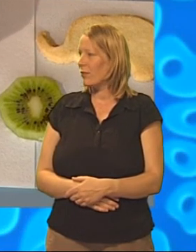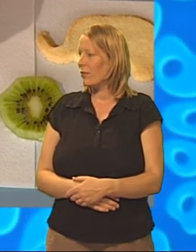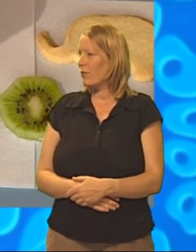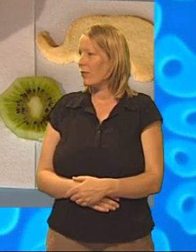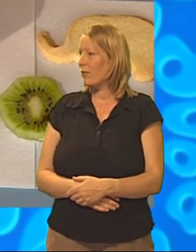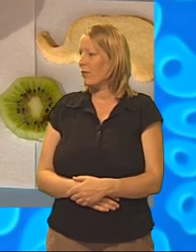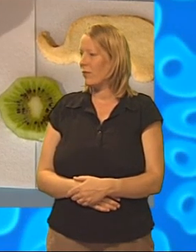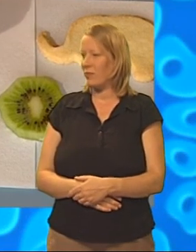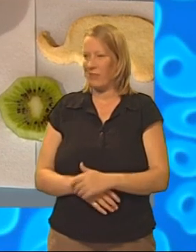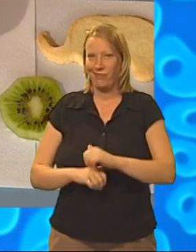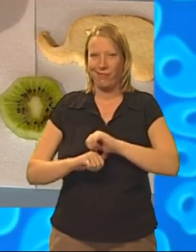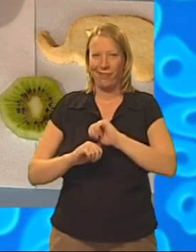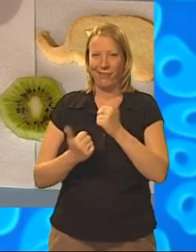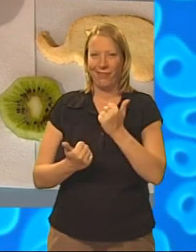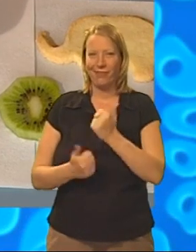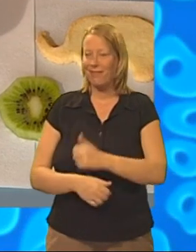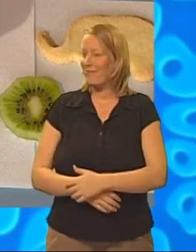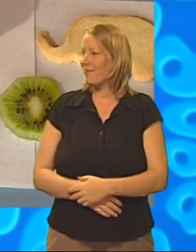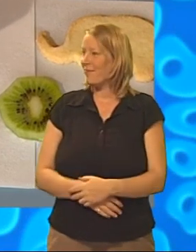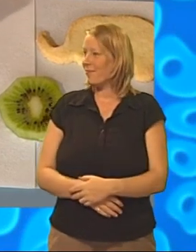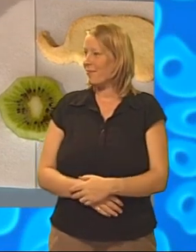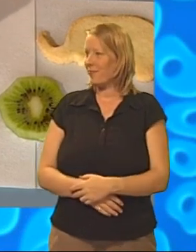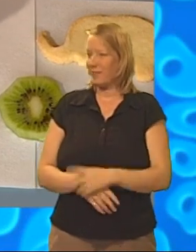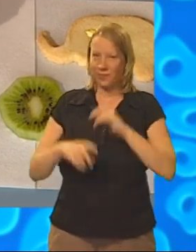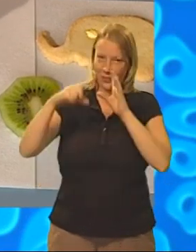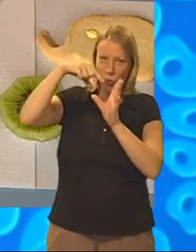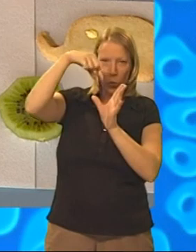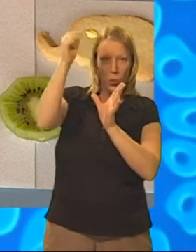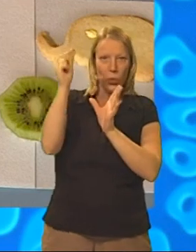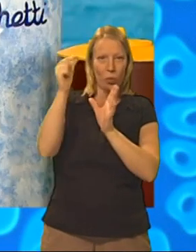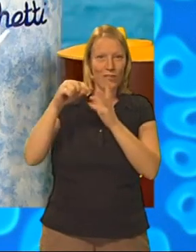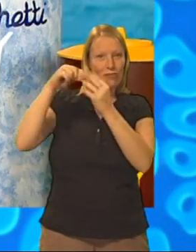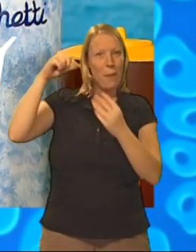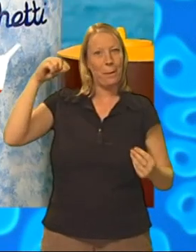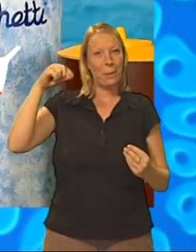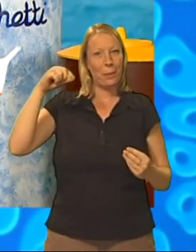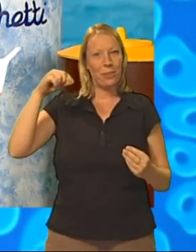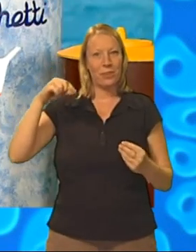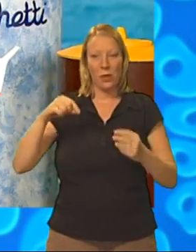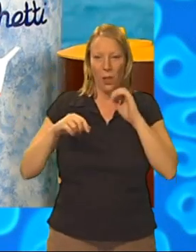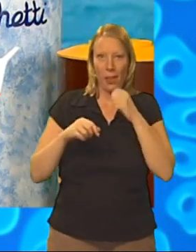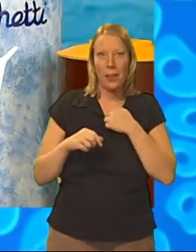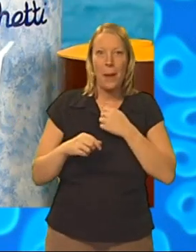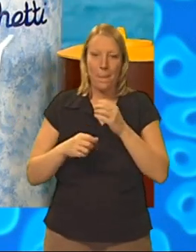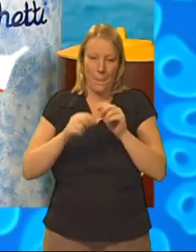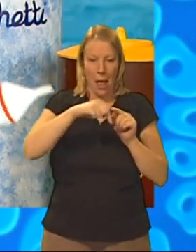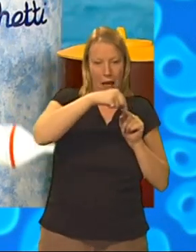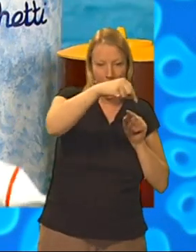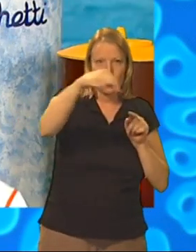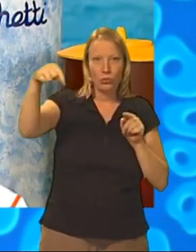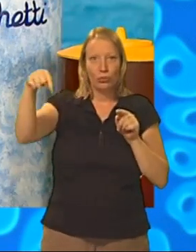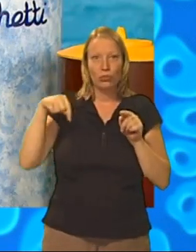Oh, that's great. There we are, a little stalk for the bunch of grapes. And I'm going to make a pattern along the edge.